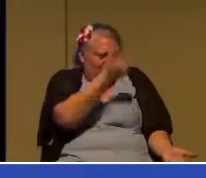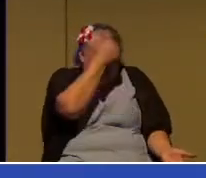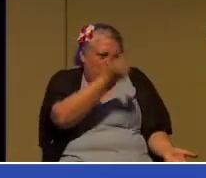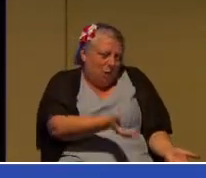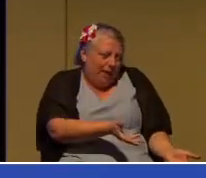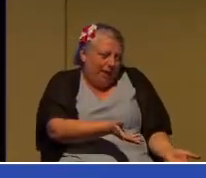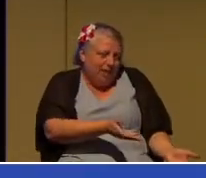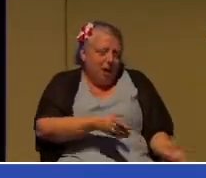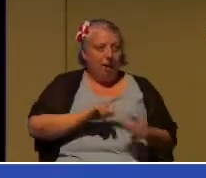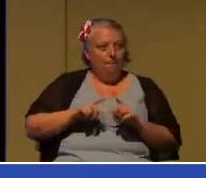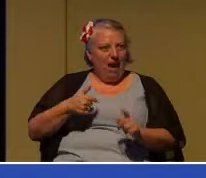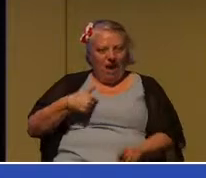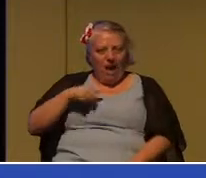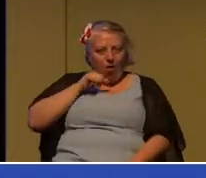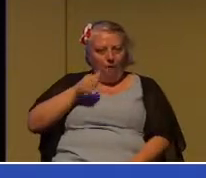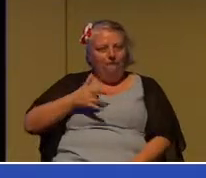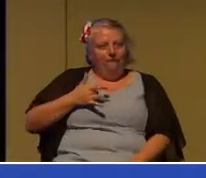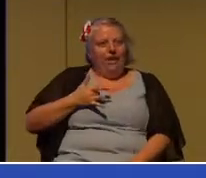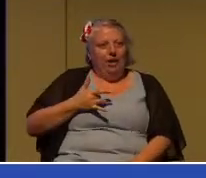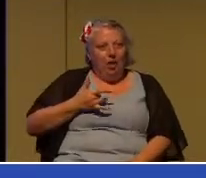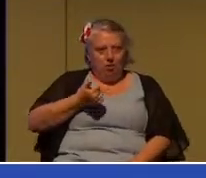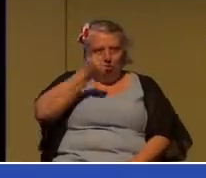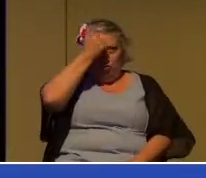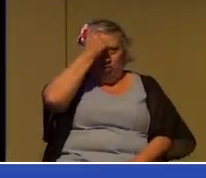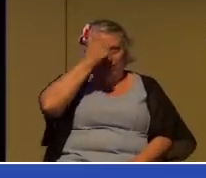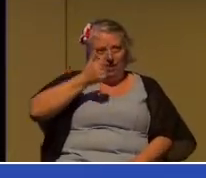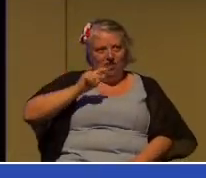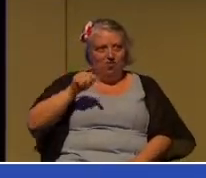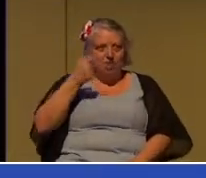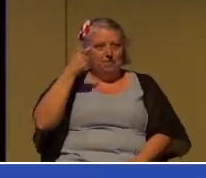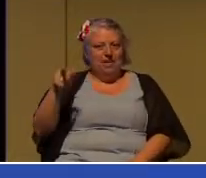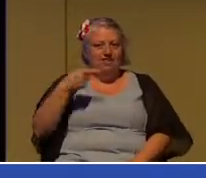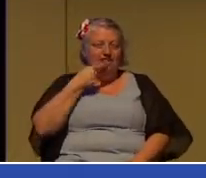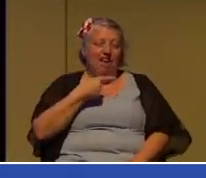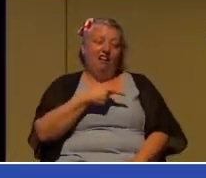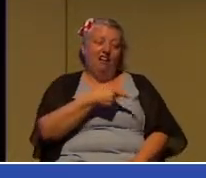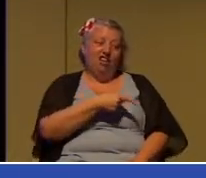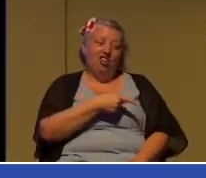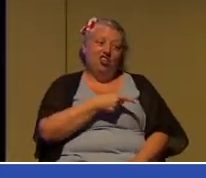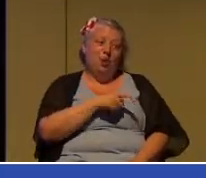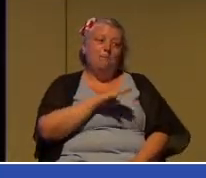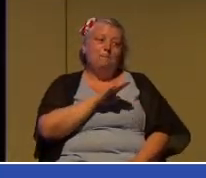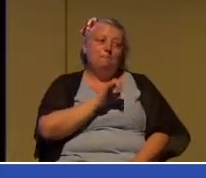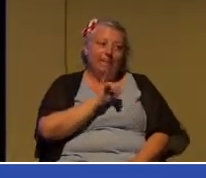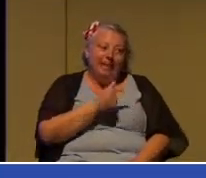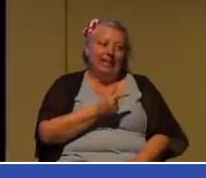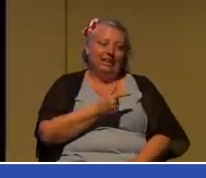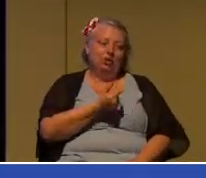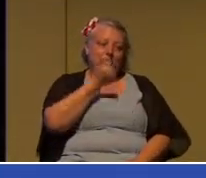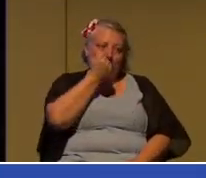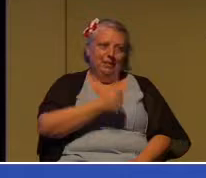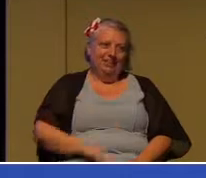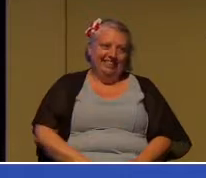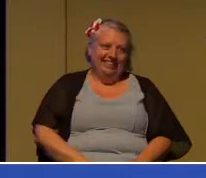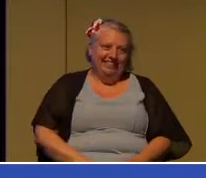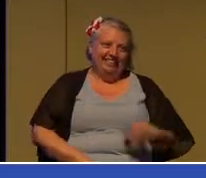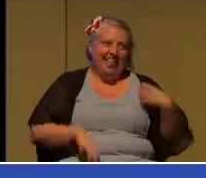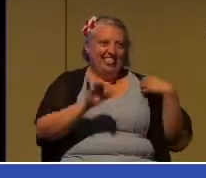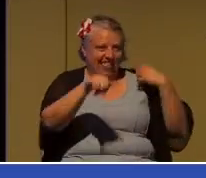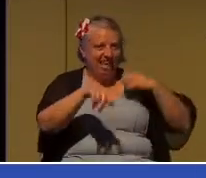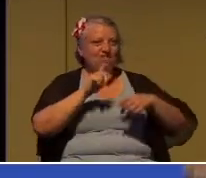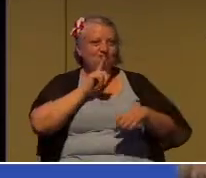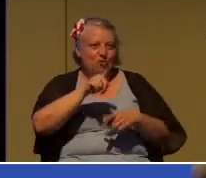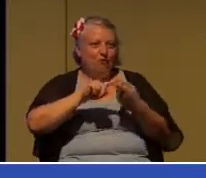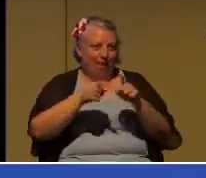Friendship is equality. Friendship is being there for each other. And as we've seen